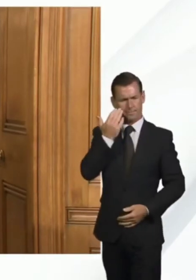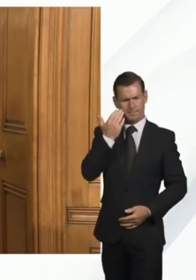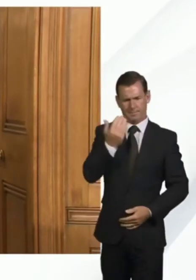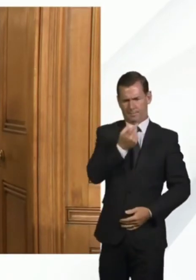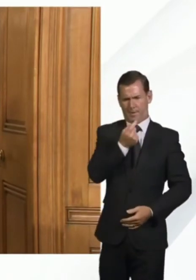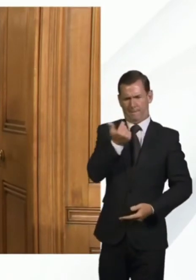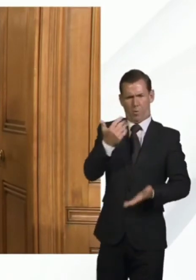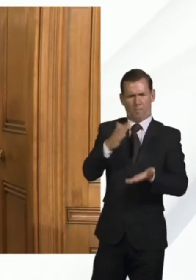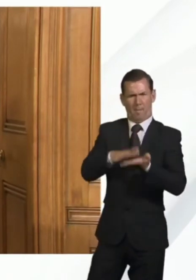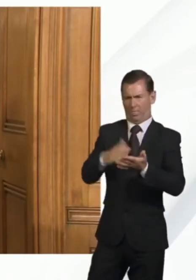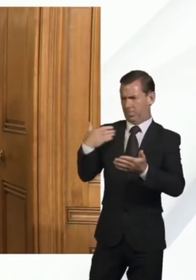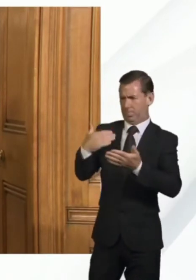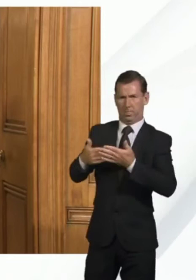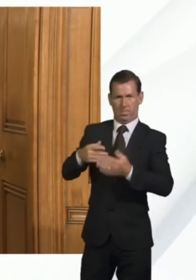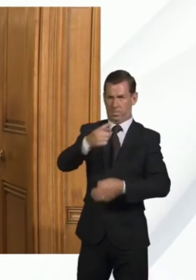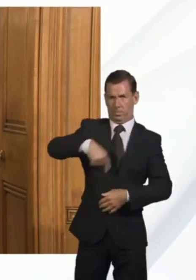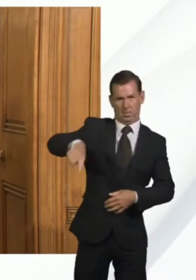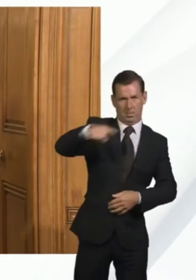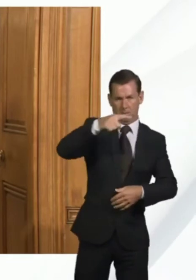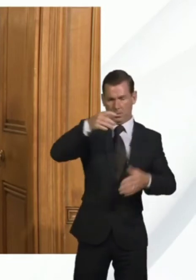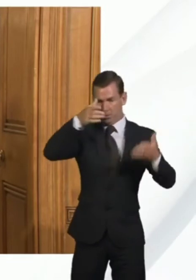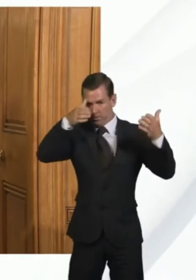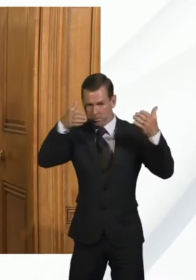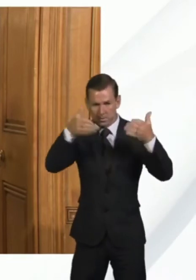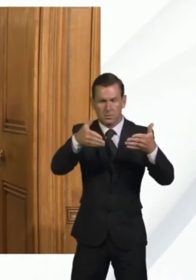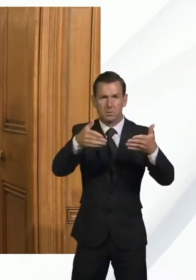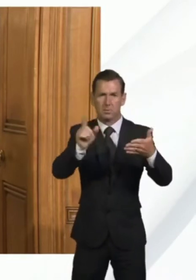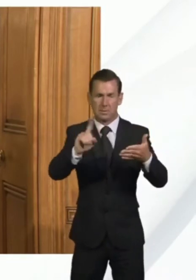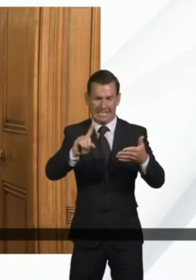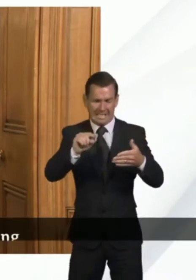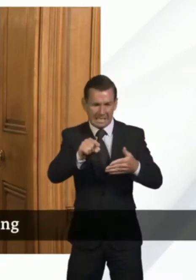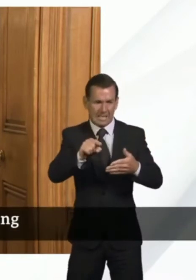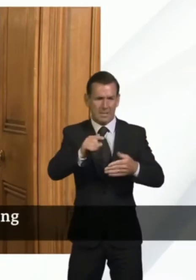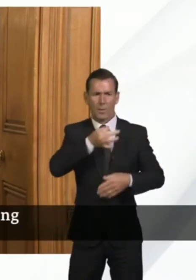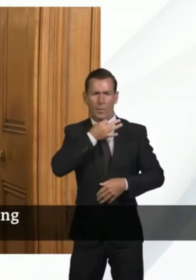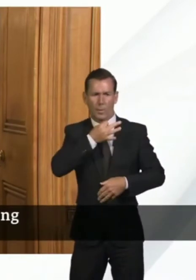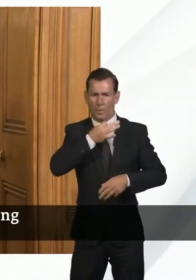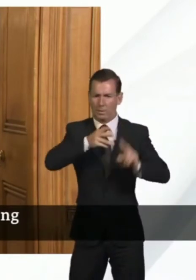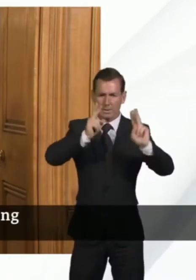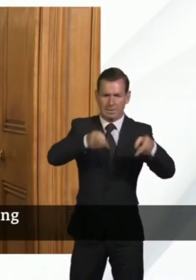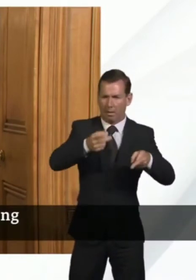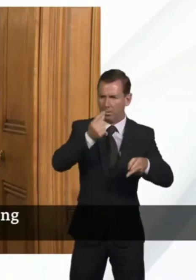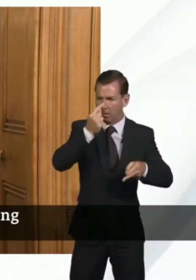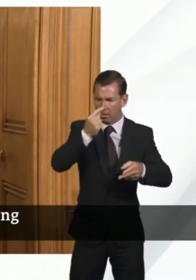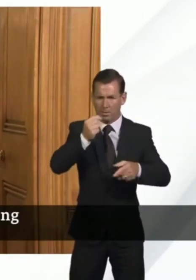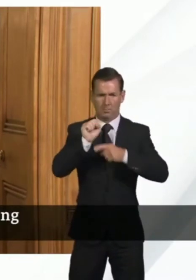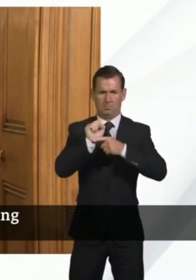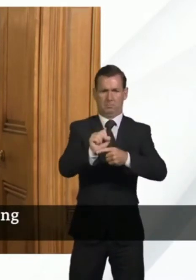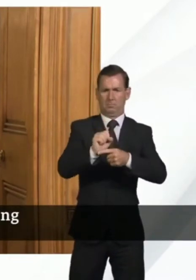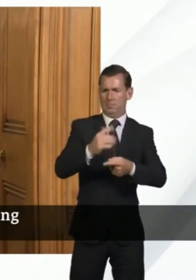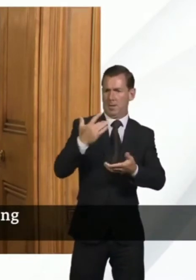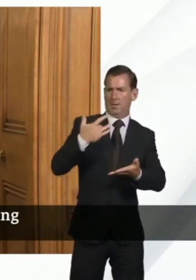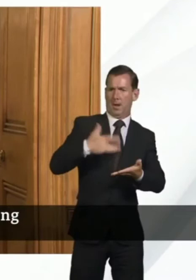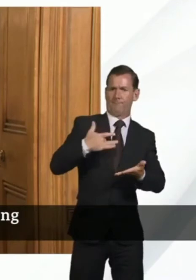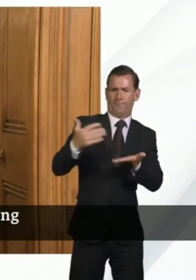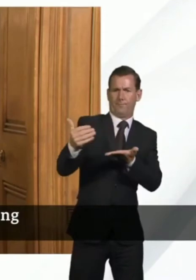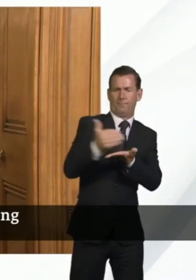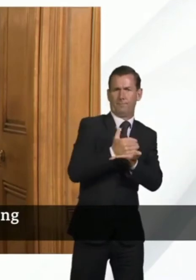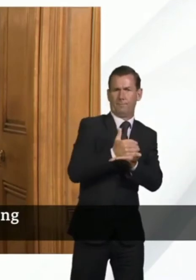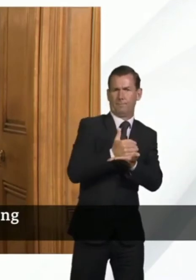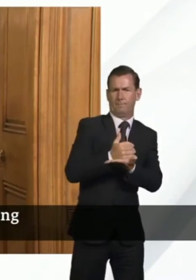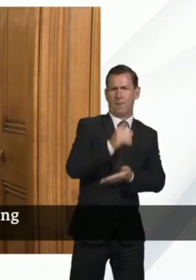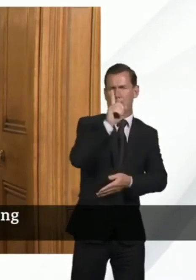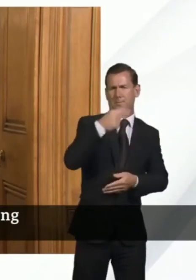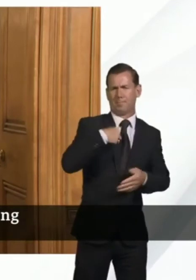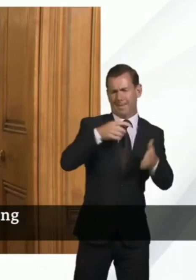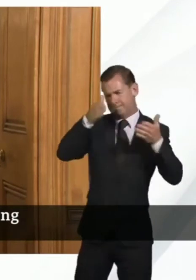huge life or death health implications of this pandemic. But I'd now like to provide an update on some of the crucial work